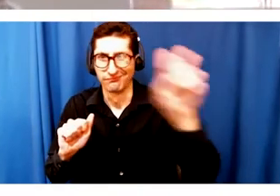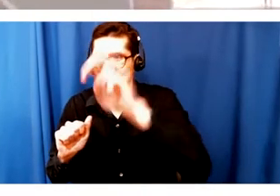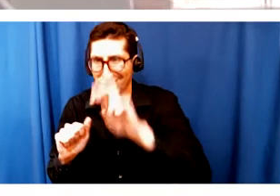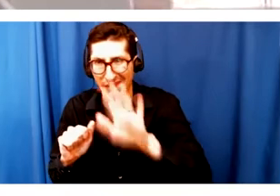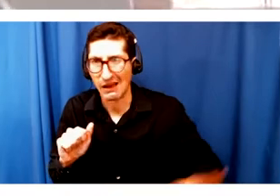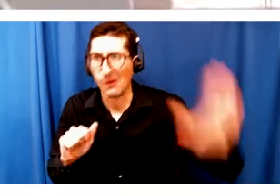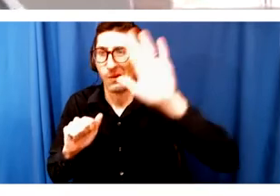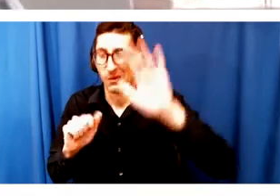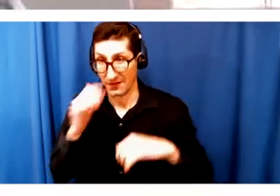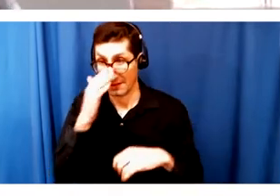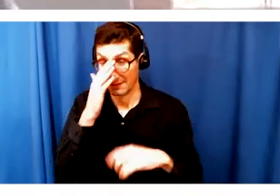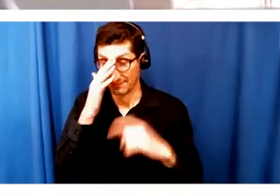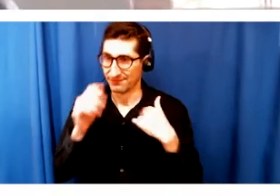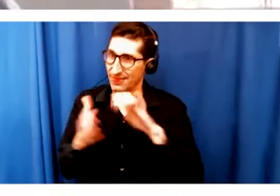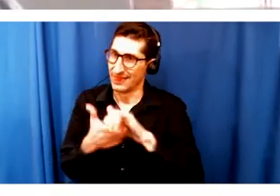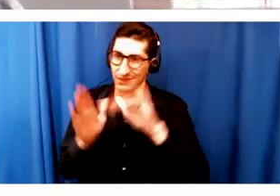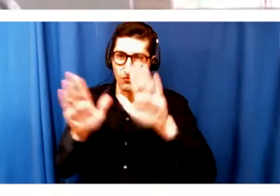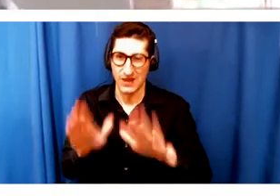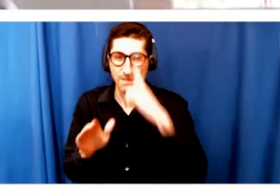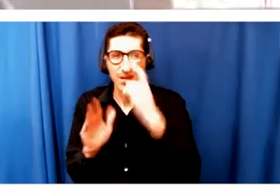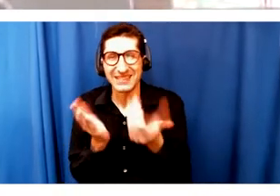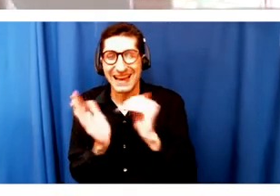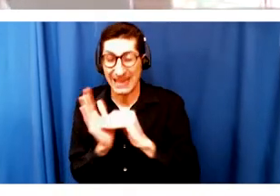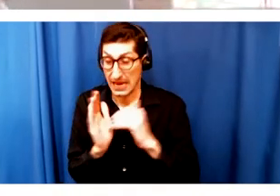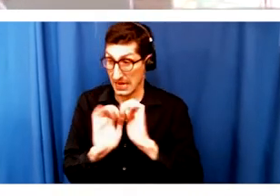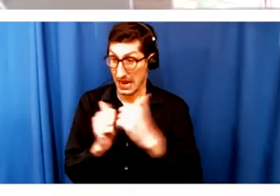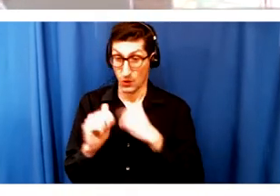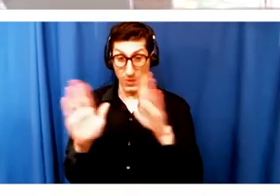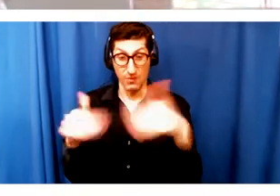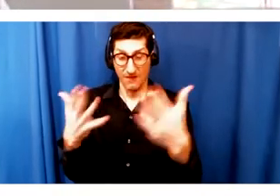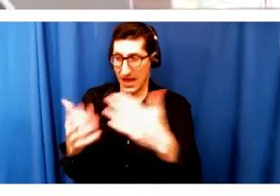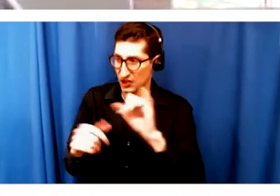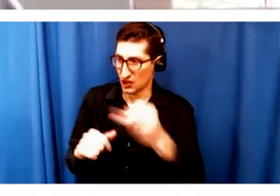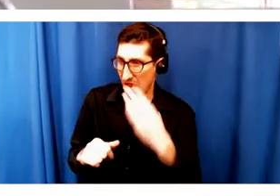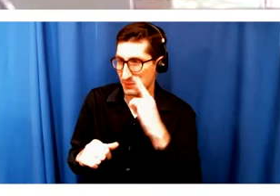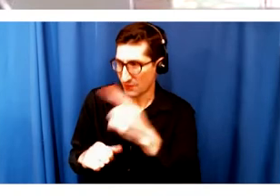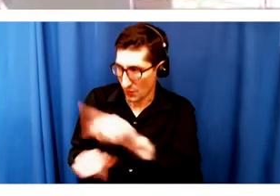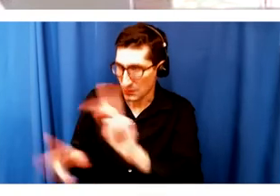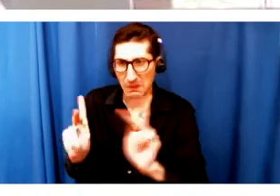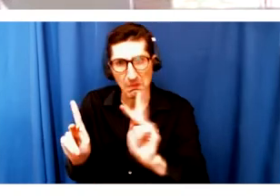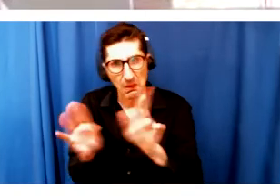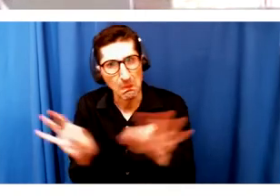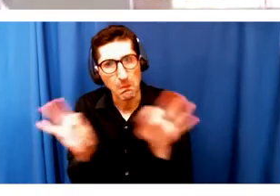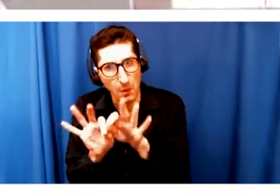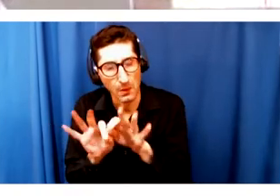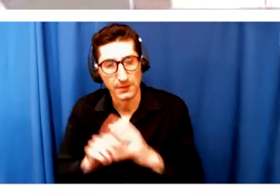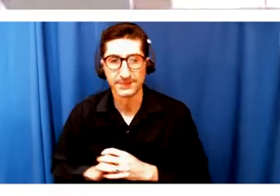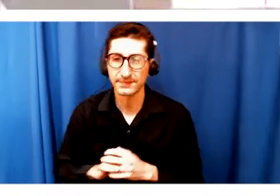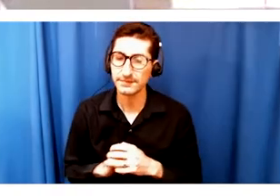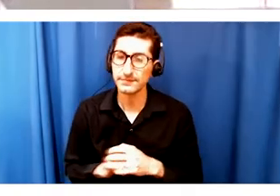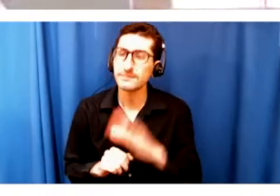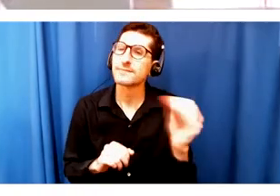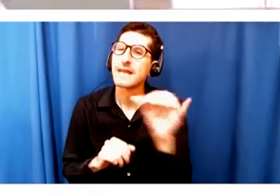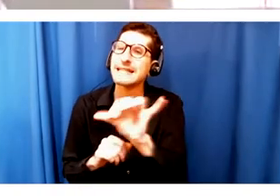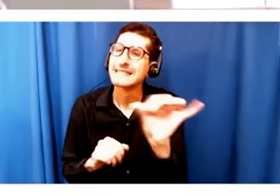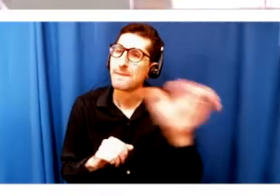Which is really great because I think that's, again, how are we providing employment? How are we providing jobs? And then, like everyone else, we are,